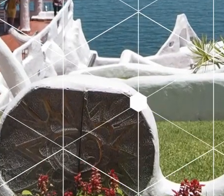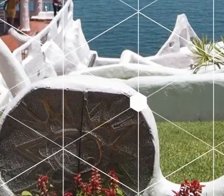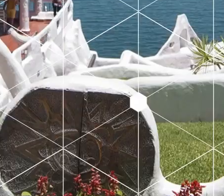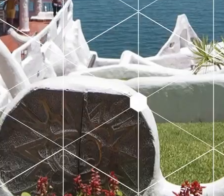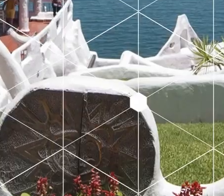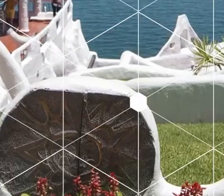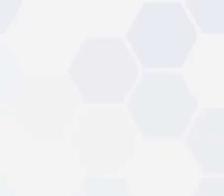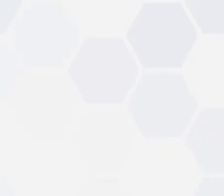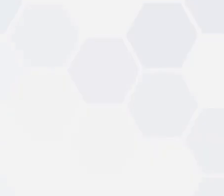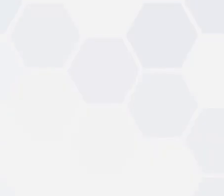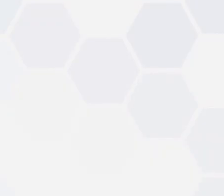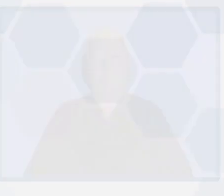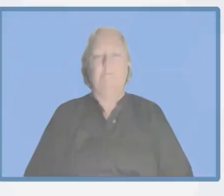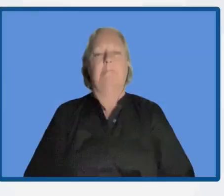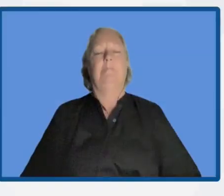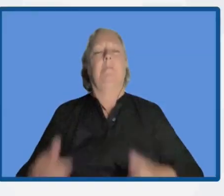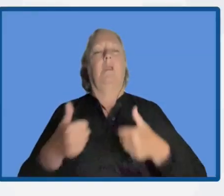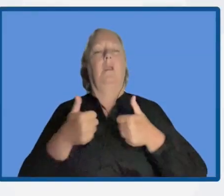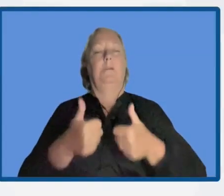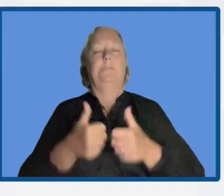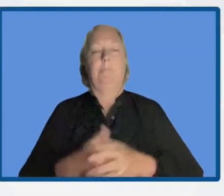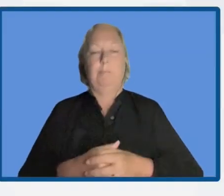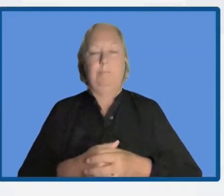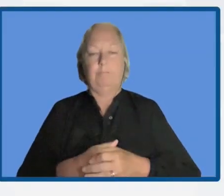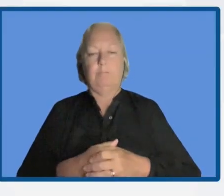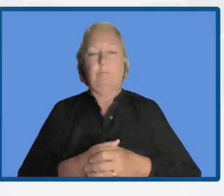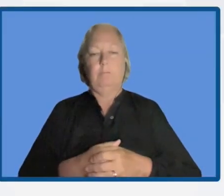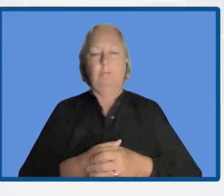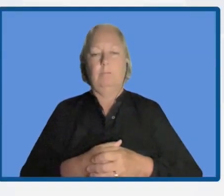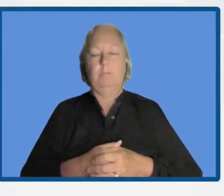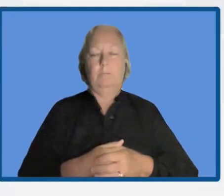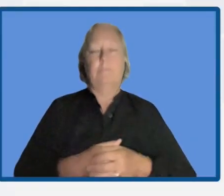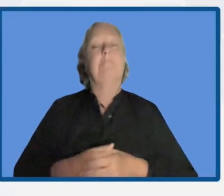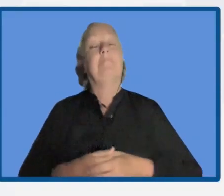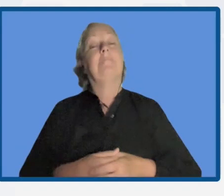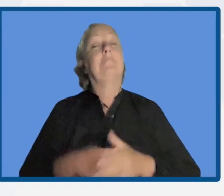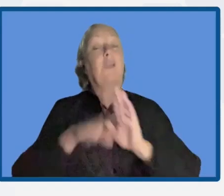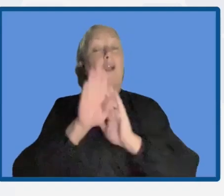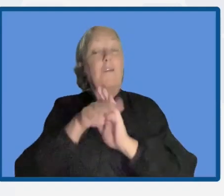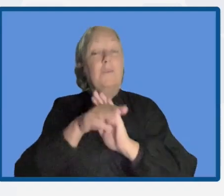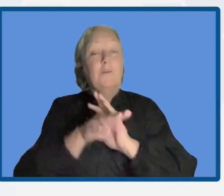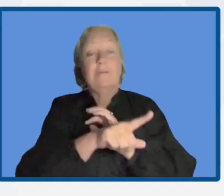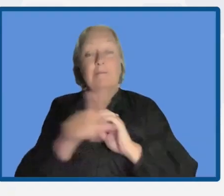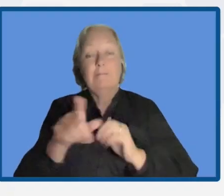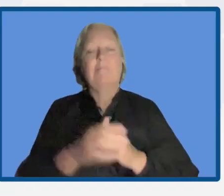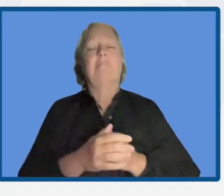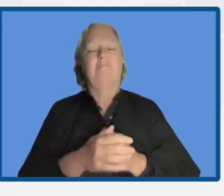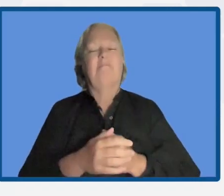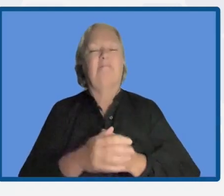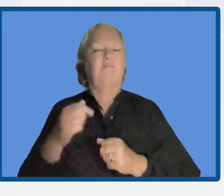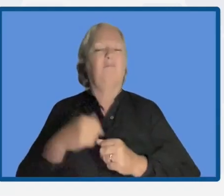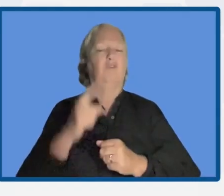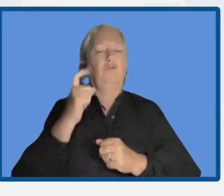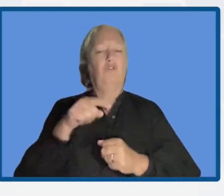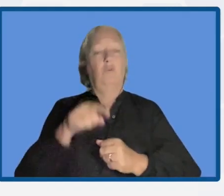Buenas tardes para todas y todos. a comenzar el último. afternoon, everyone. We are going to start the last segment